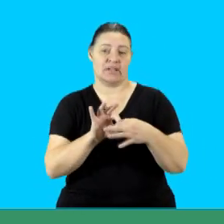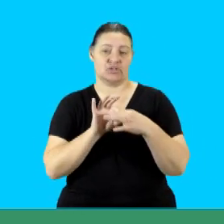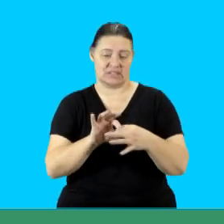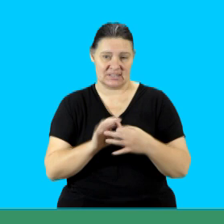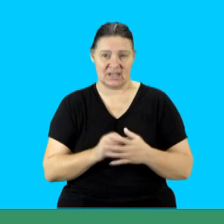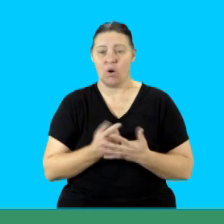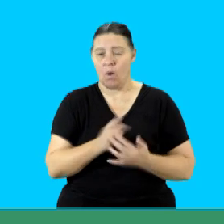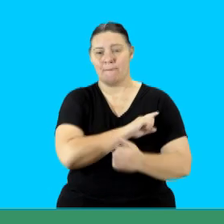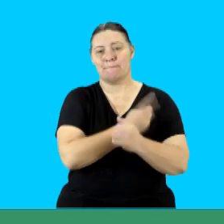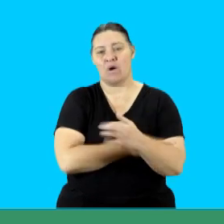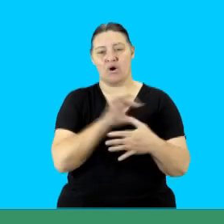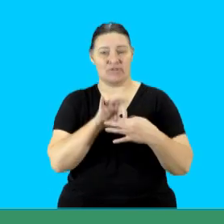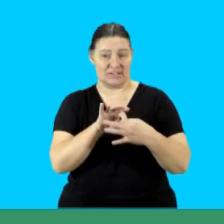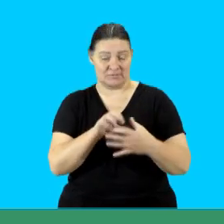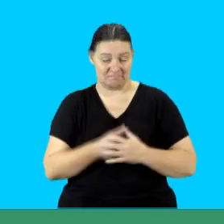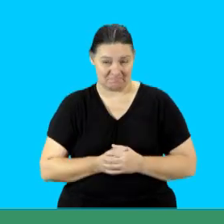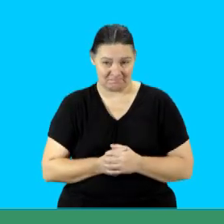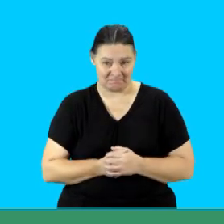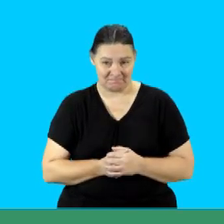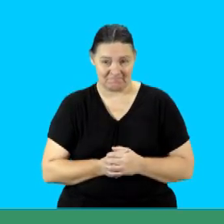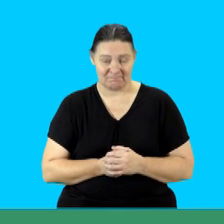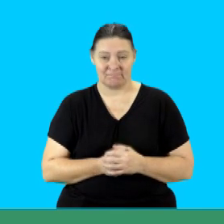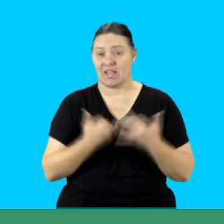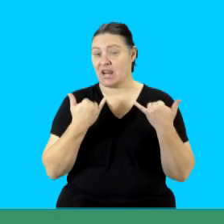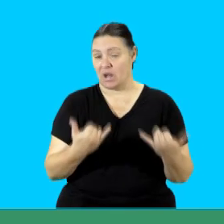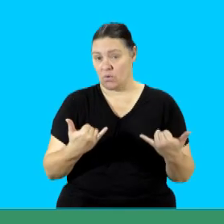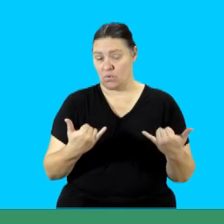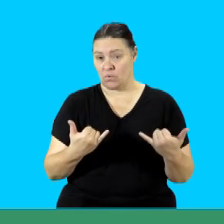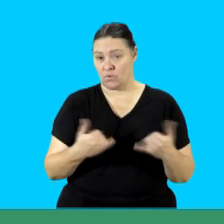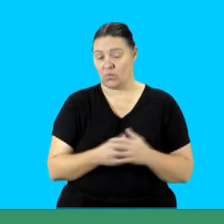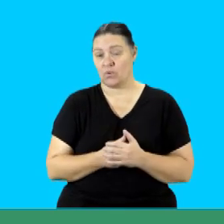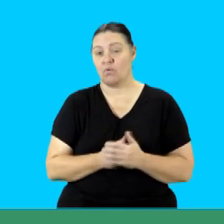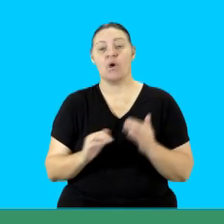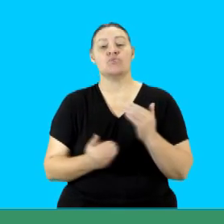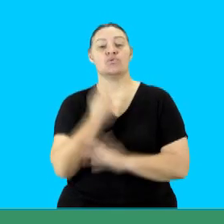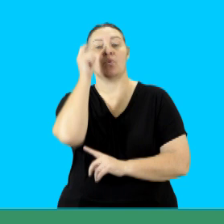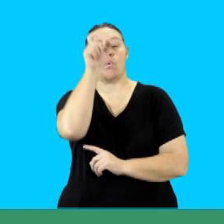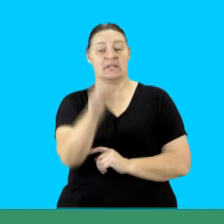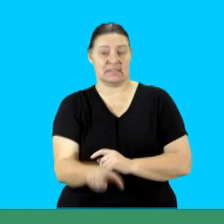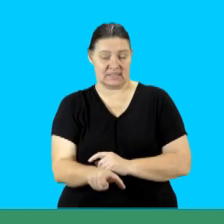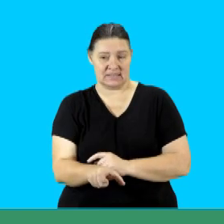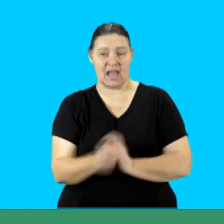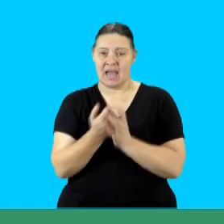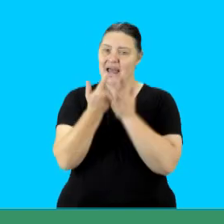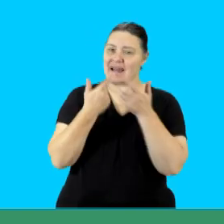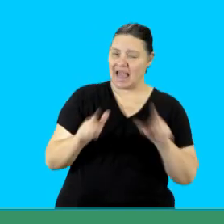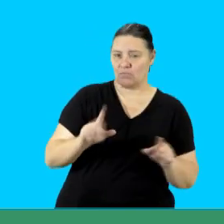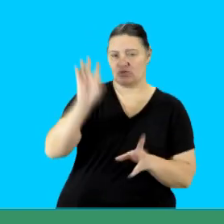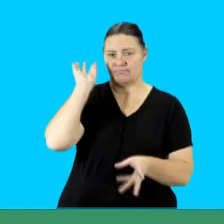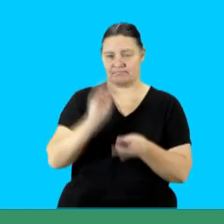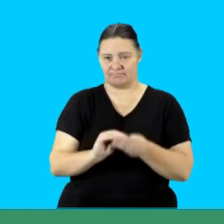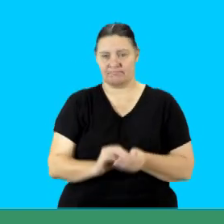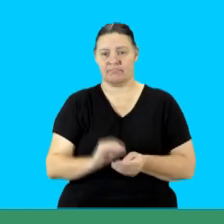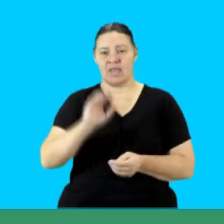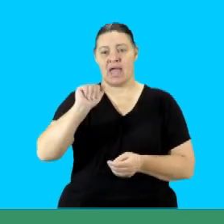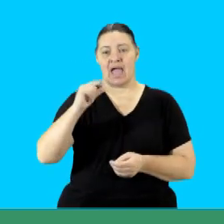or power relations rather. Now let's look at the new words and language recap.